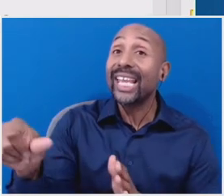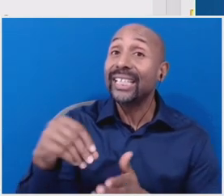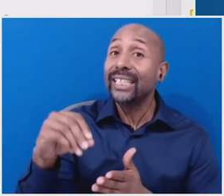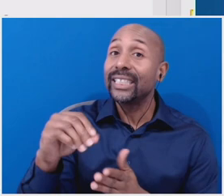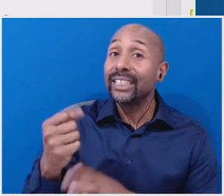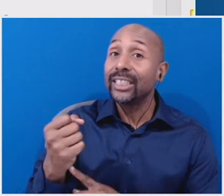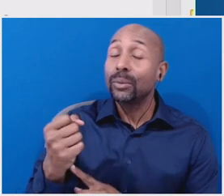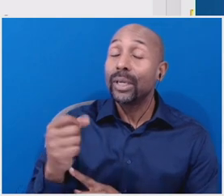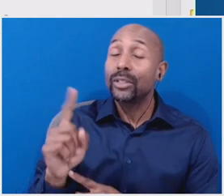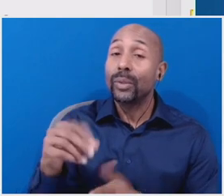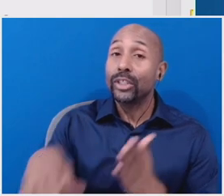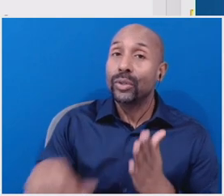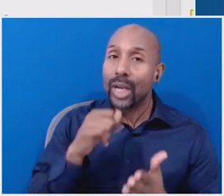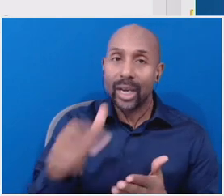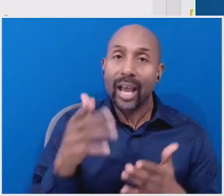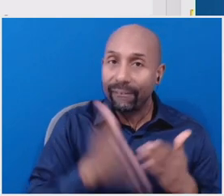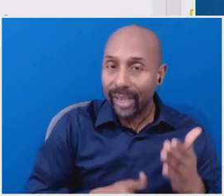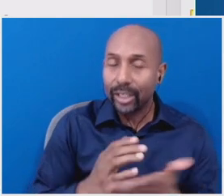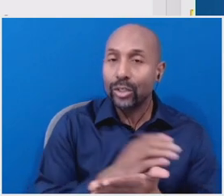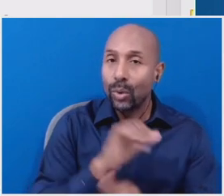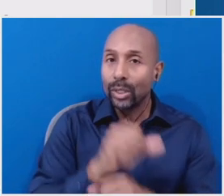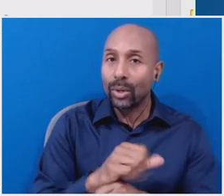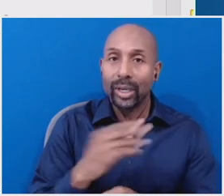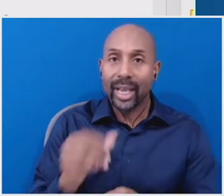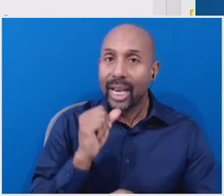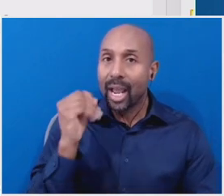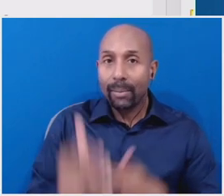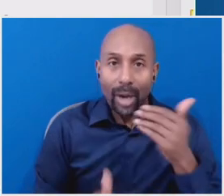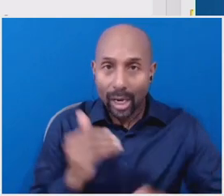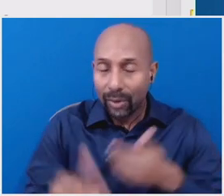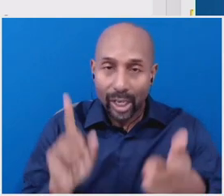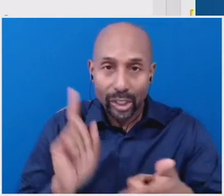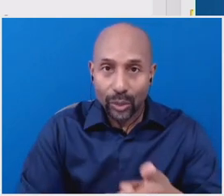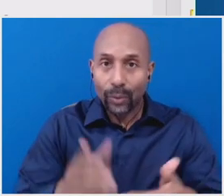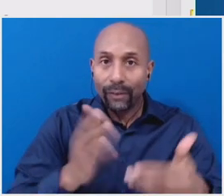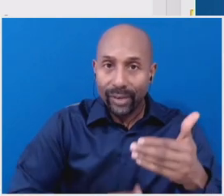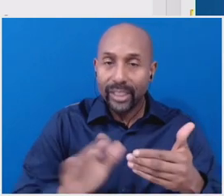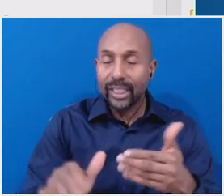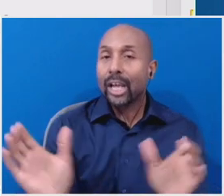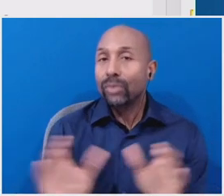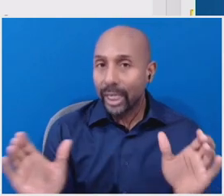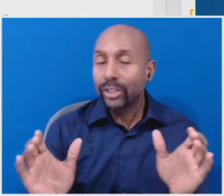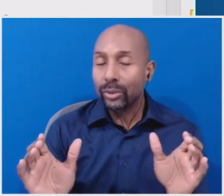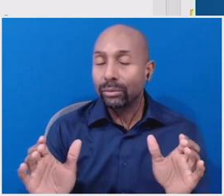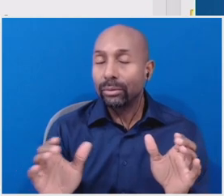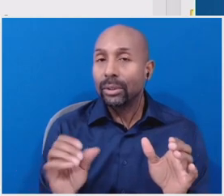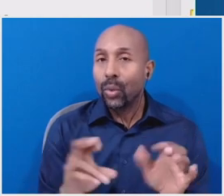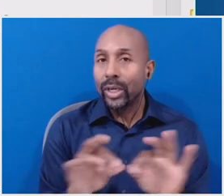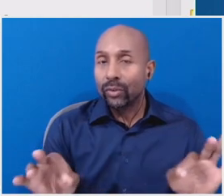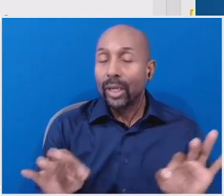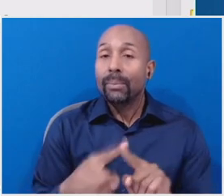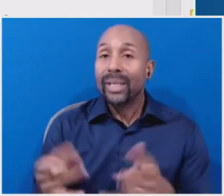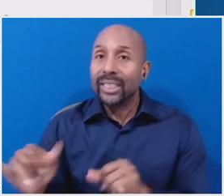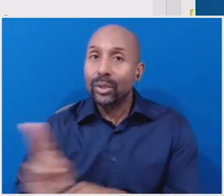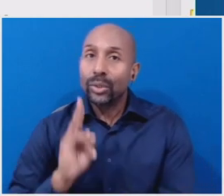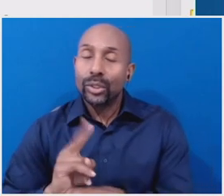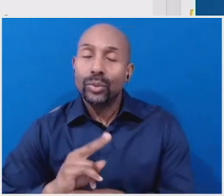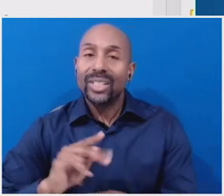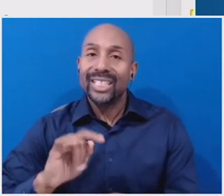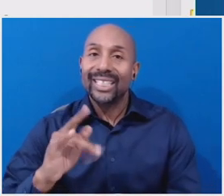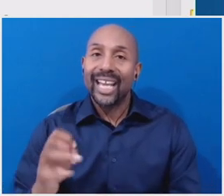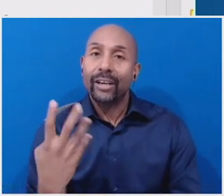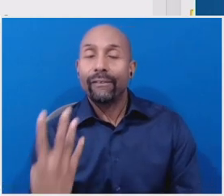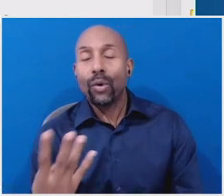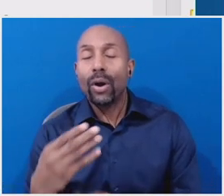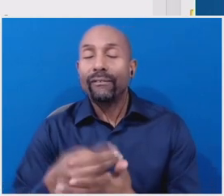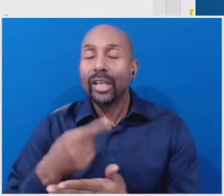coursework and doesn't, doesn't, uh, make progress toward completing a credential, uh, but still uses their Title IV funds for that period. So